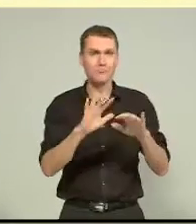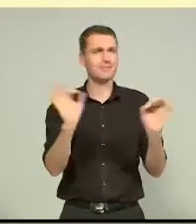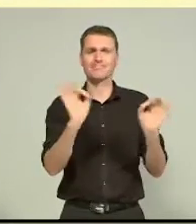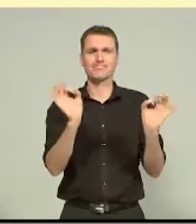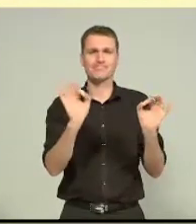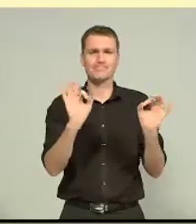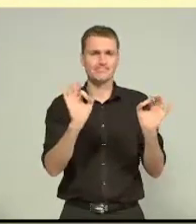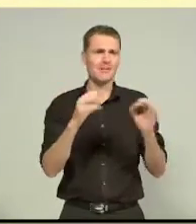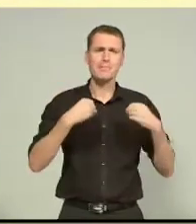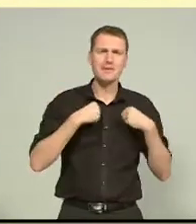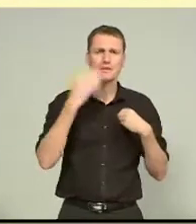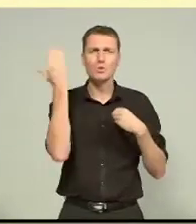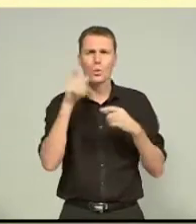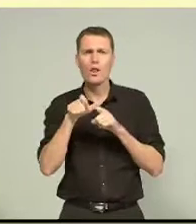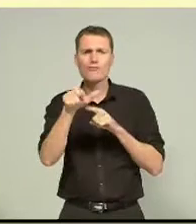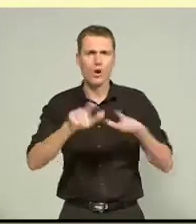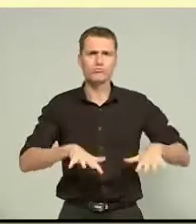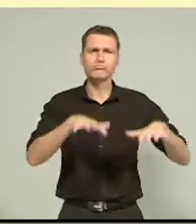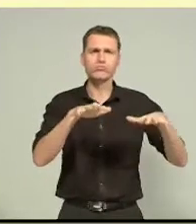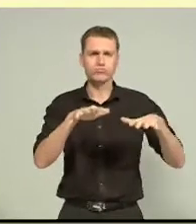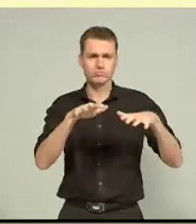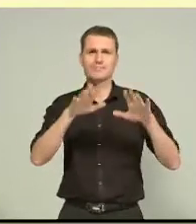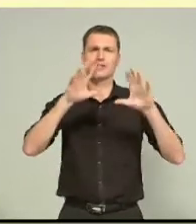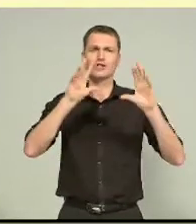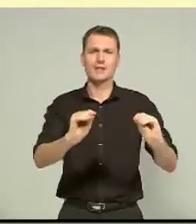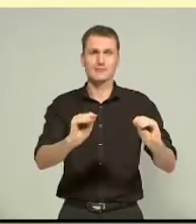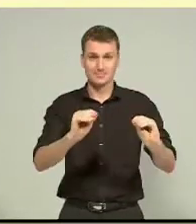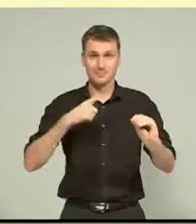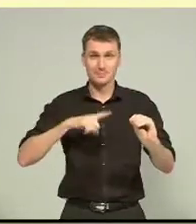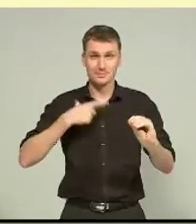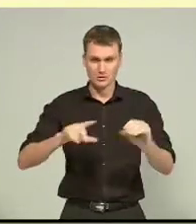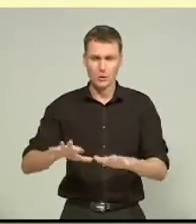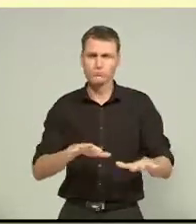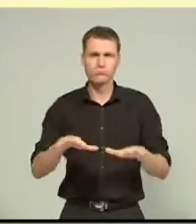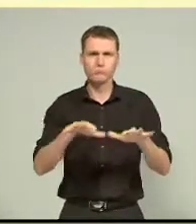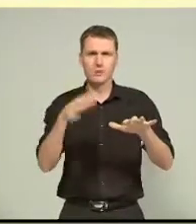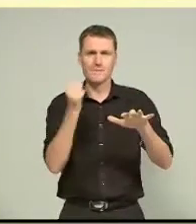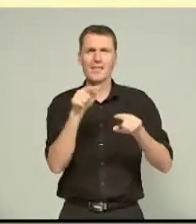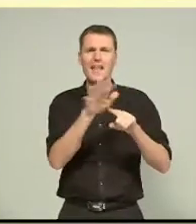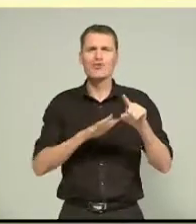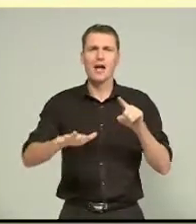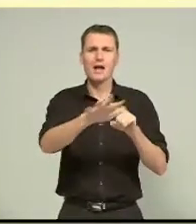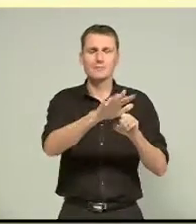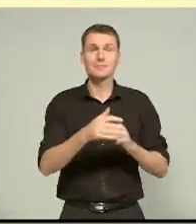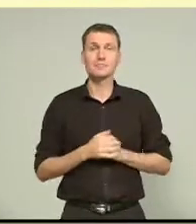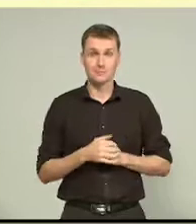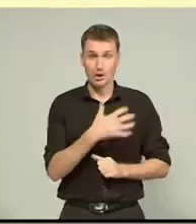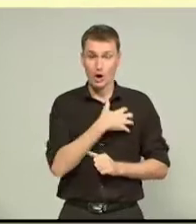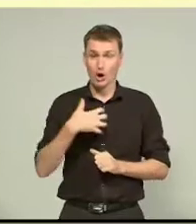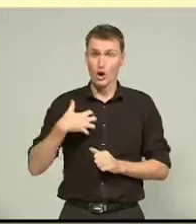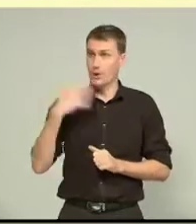Businesses, schools and roads were all shut on Tuesday as the area coped with the rising floodwaters. It was an early wake